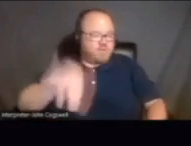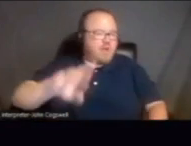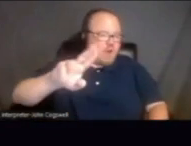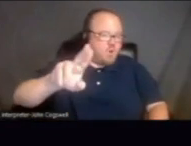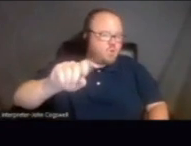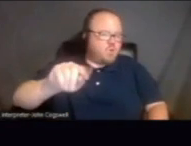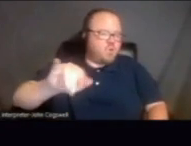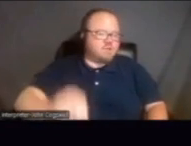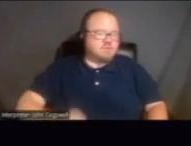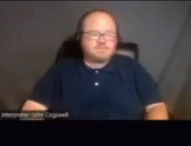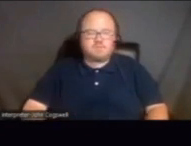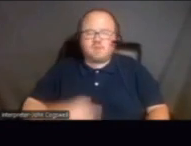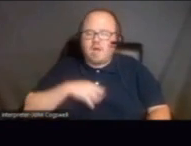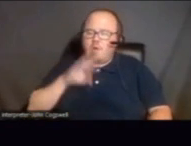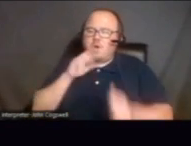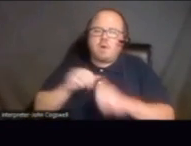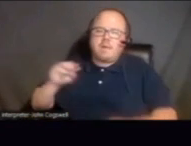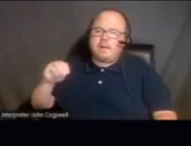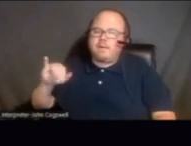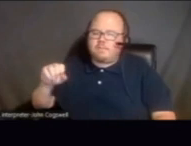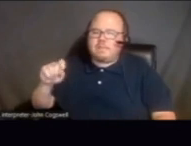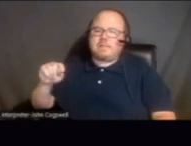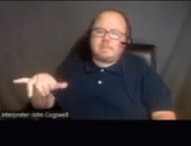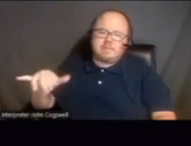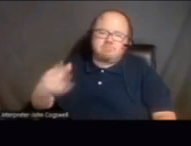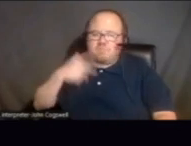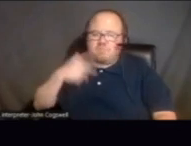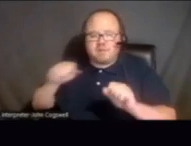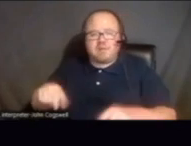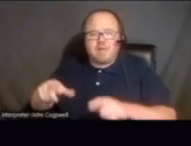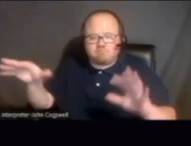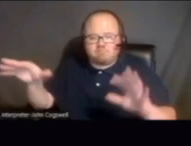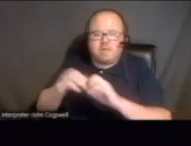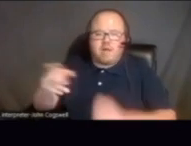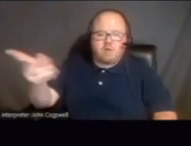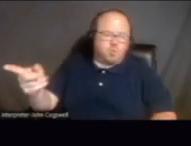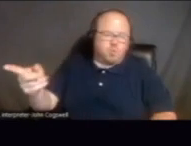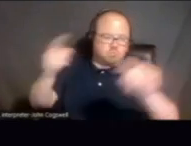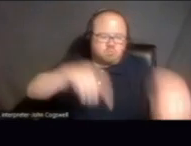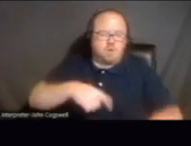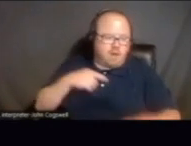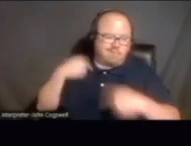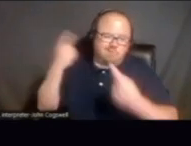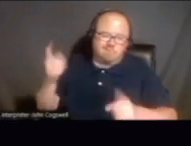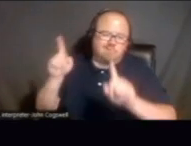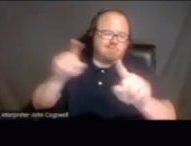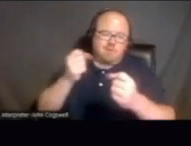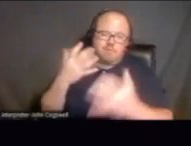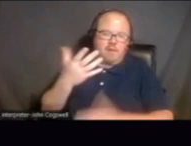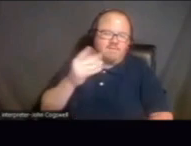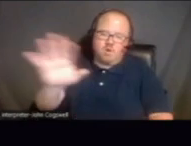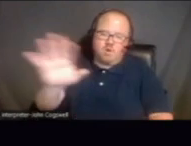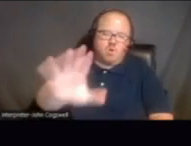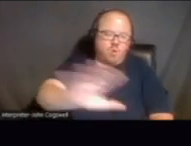Yes. Let me talk to Misty and see if we can't get you guys connected because I've been to so many of guys' things at